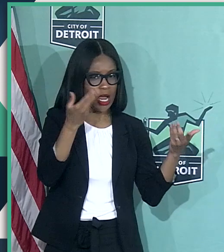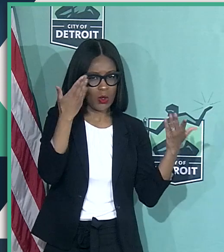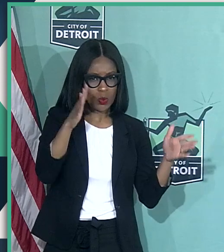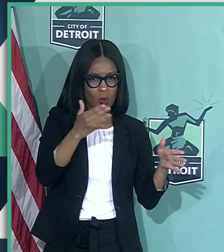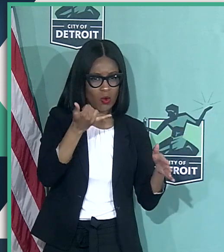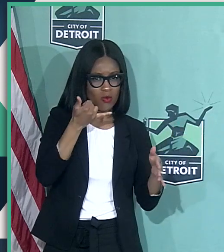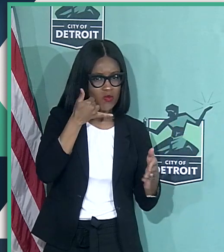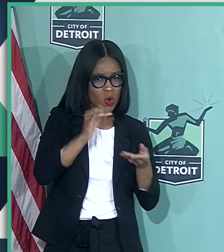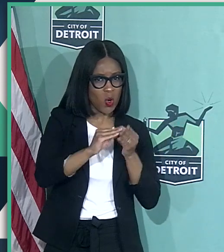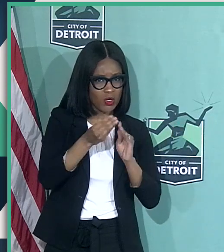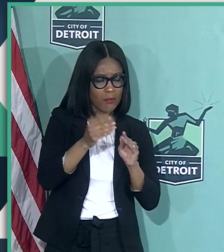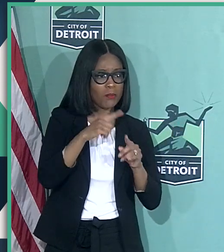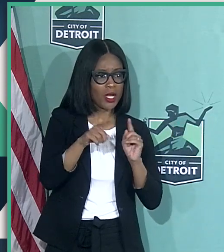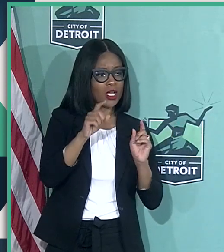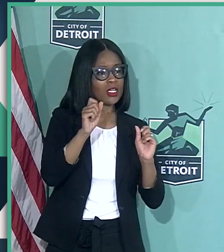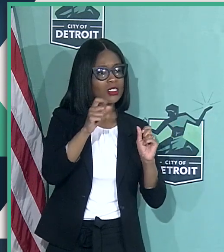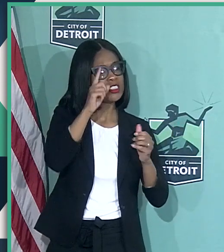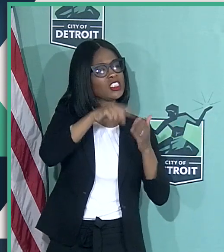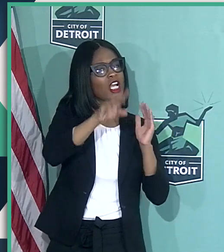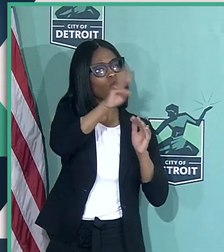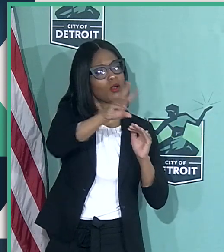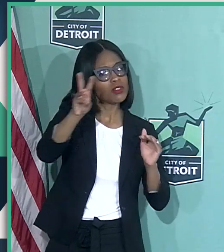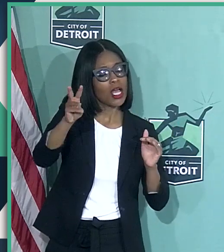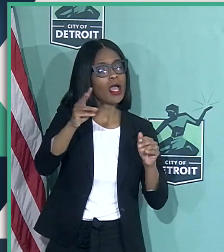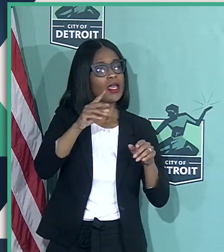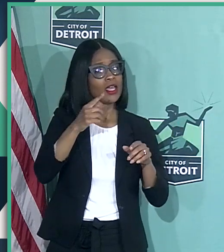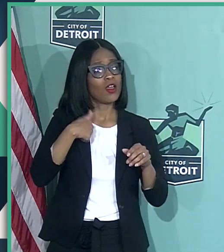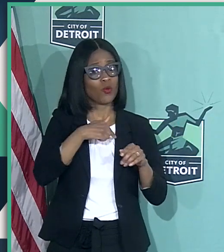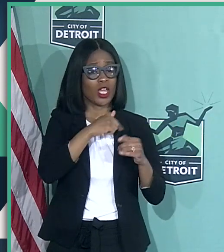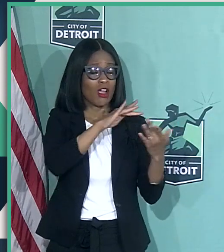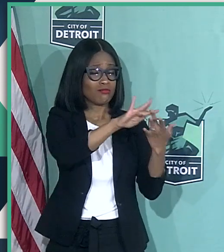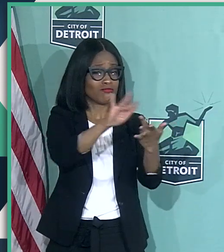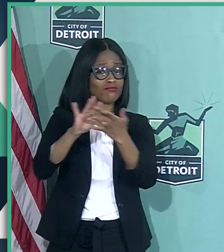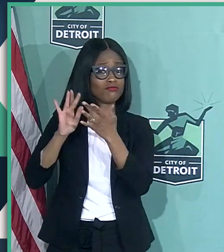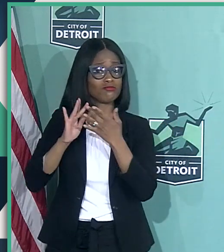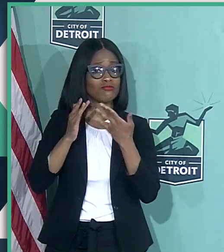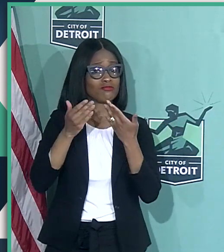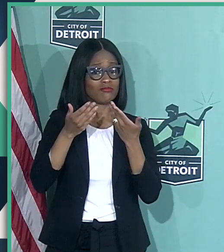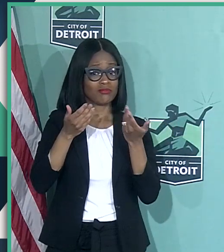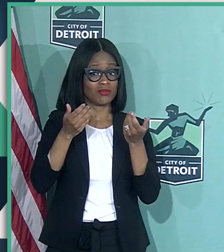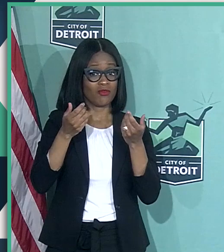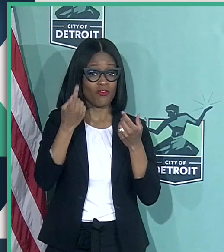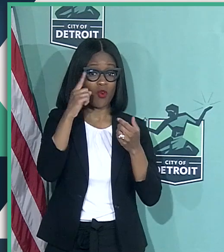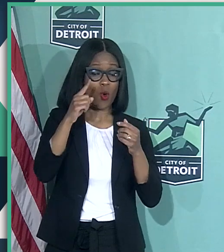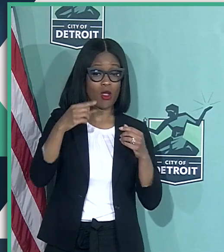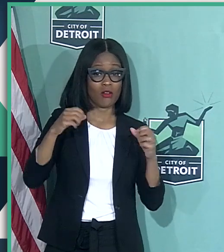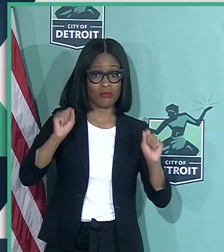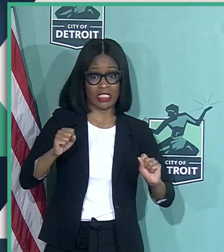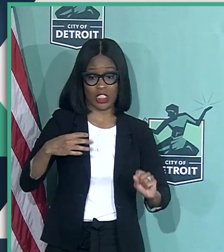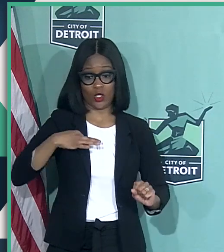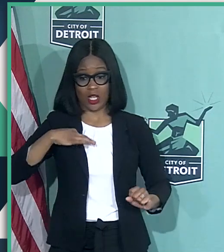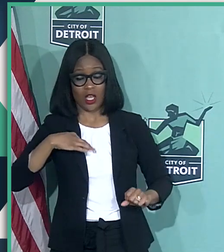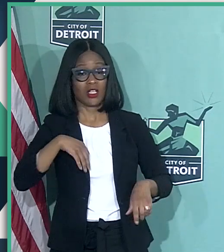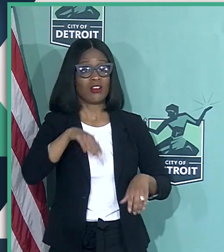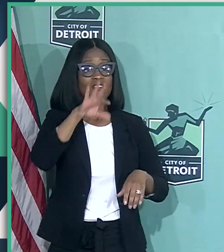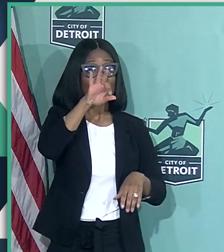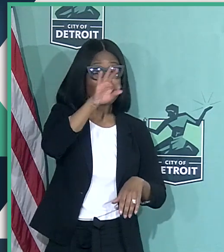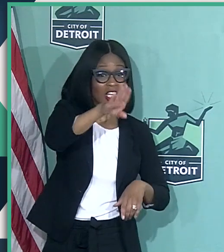now, but we are aggressively reaching out and touching candidates. So website, Facebook,